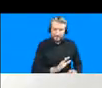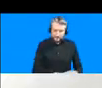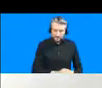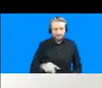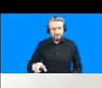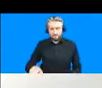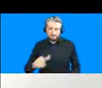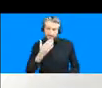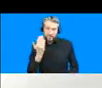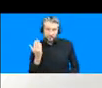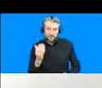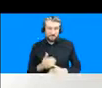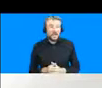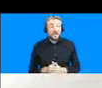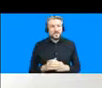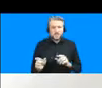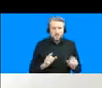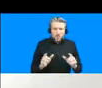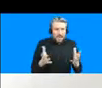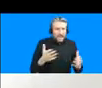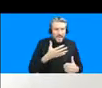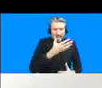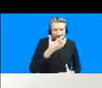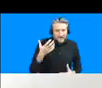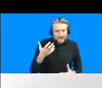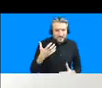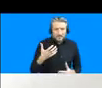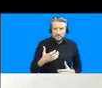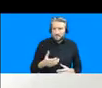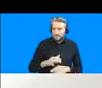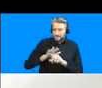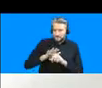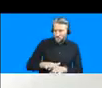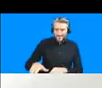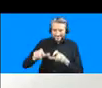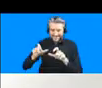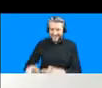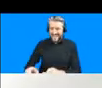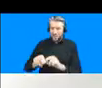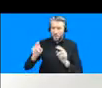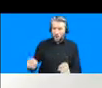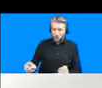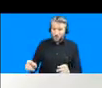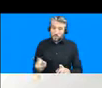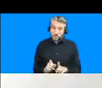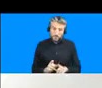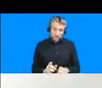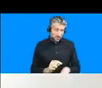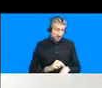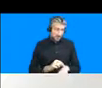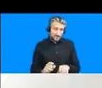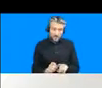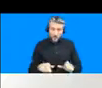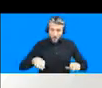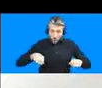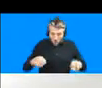heat and and people's having you know being forced to stay within their homes because it was a complete lockdown so 46 of